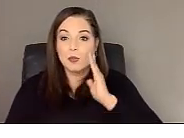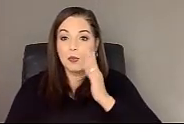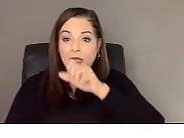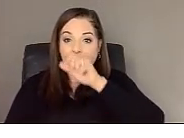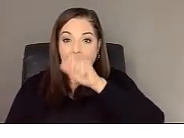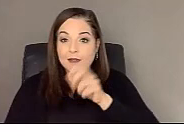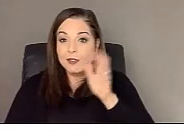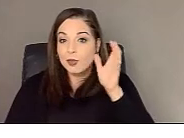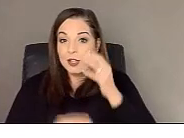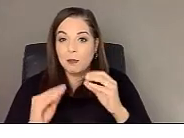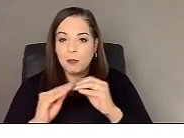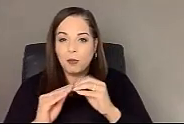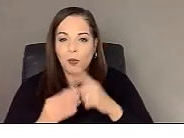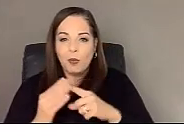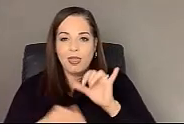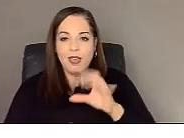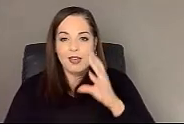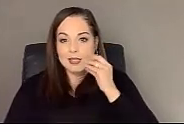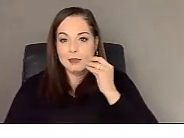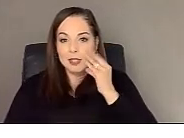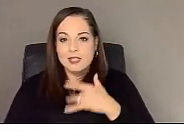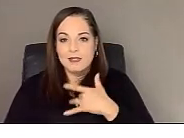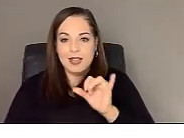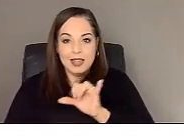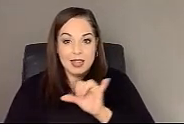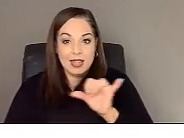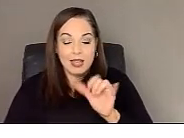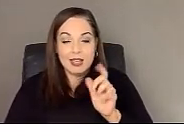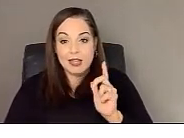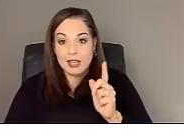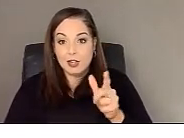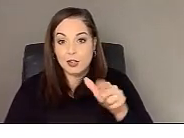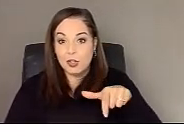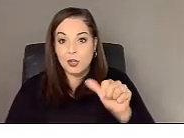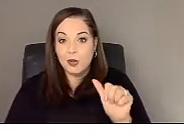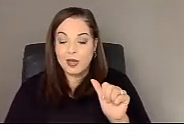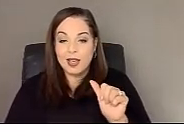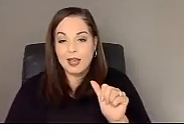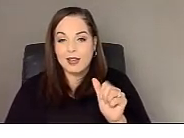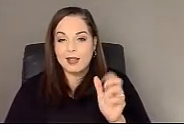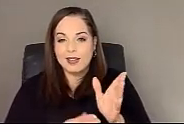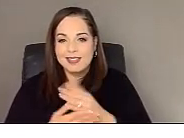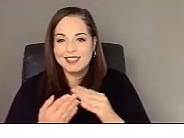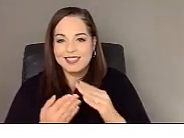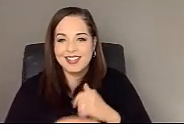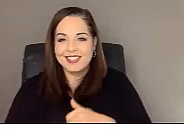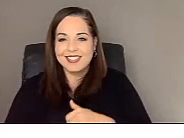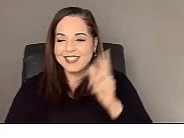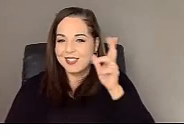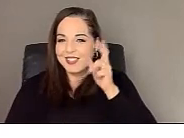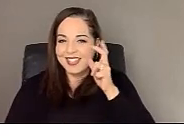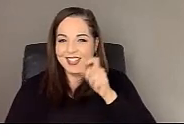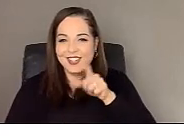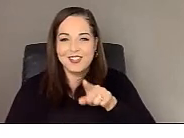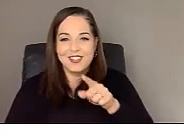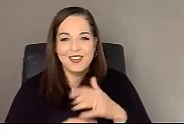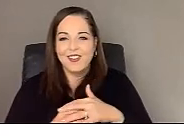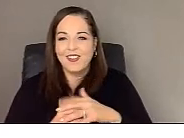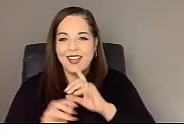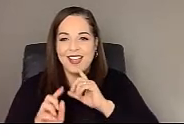about what that experience was like and, and, um, hear your answers as you